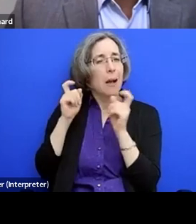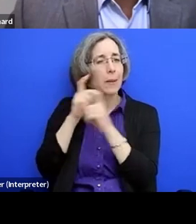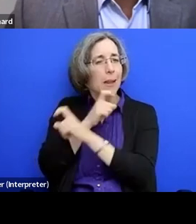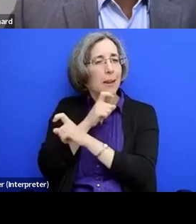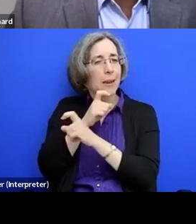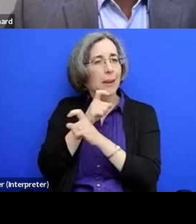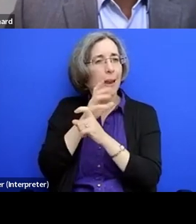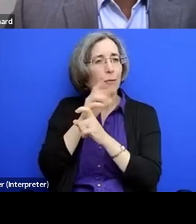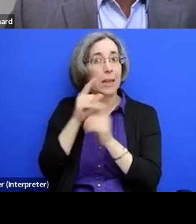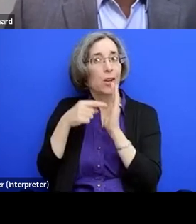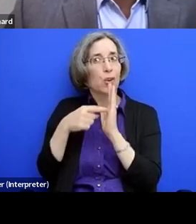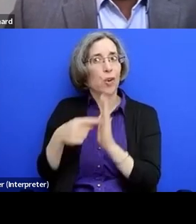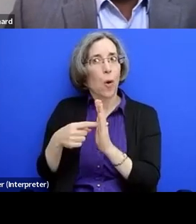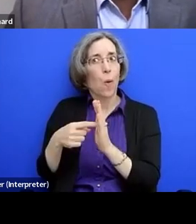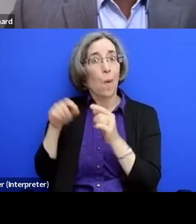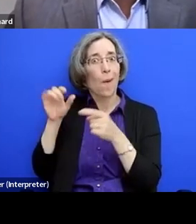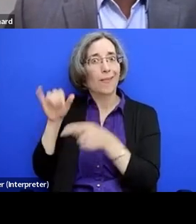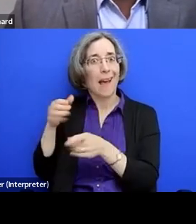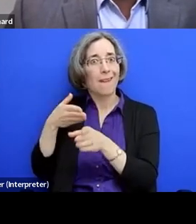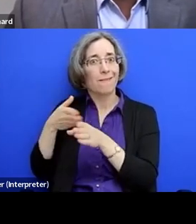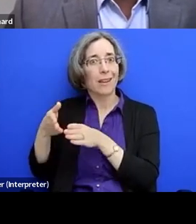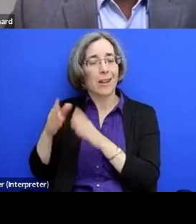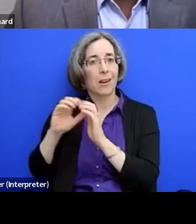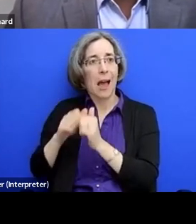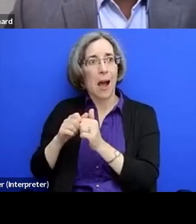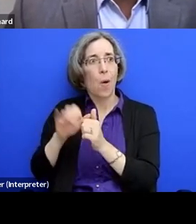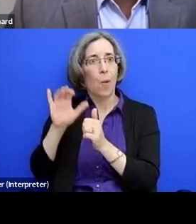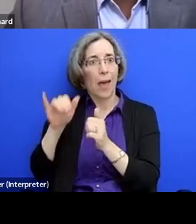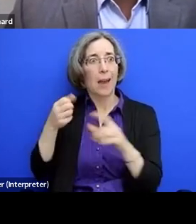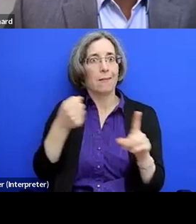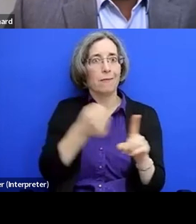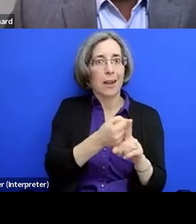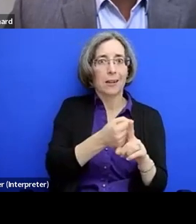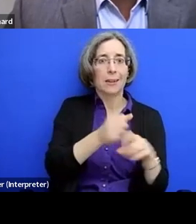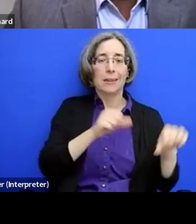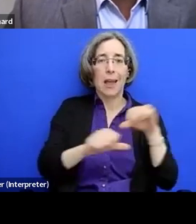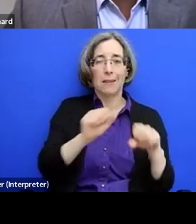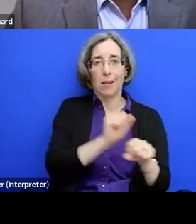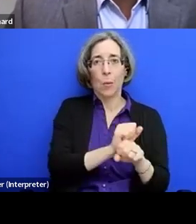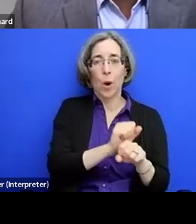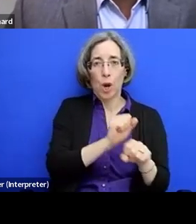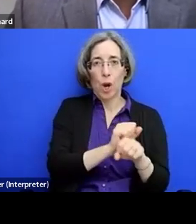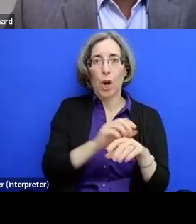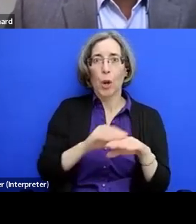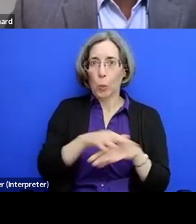how much it infiltrated into, to scientific work. Um,